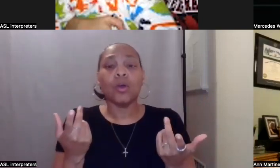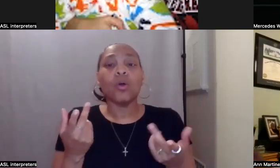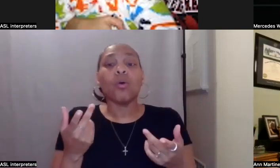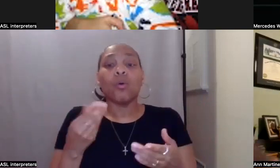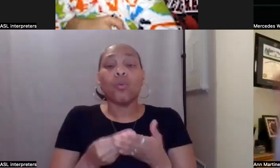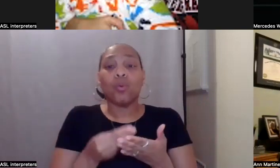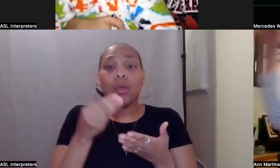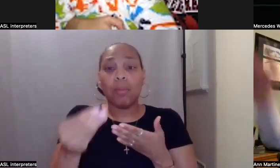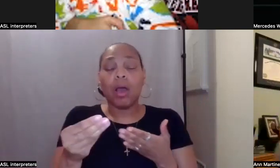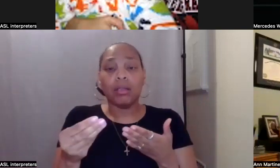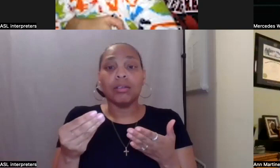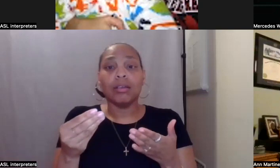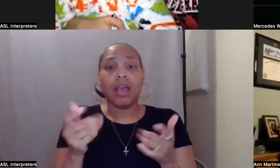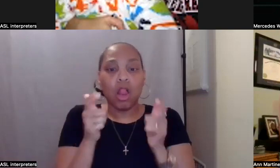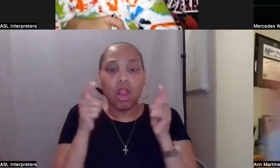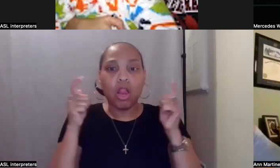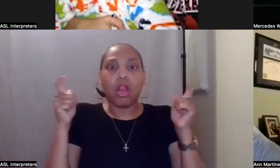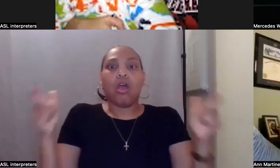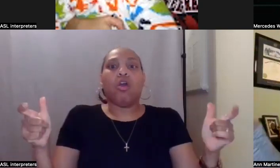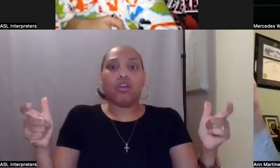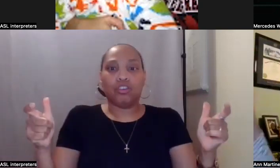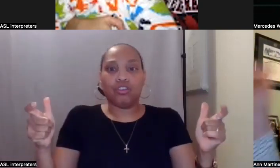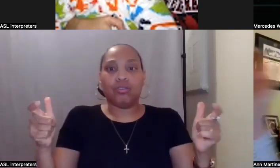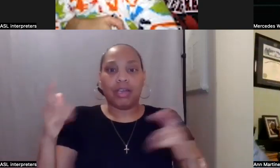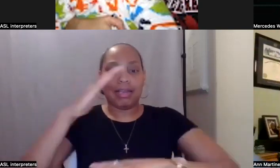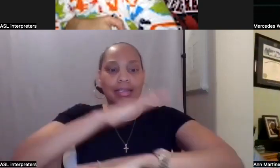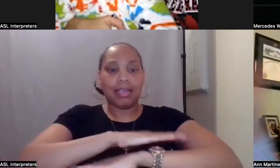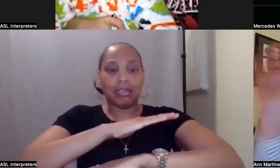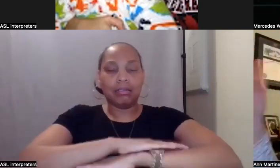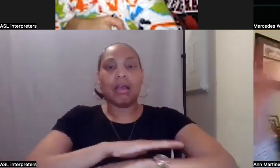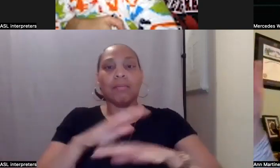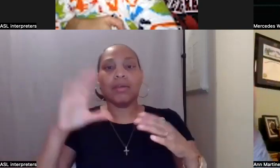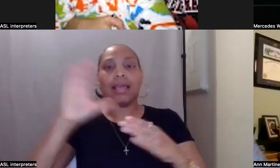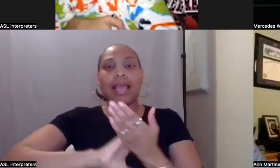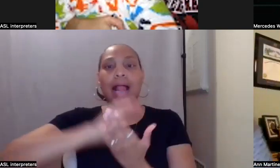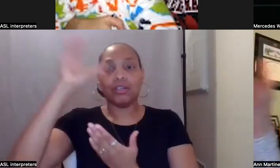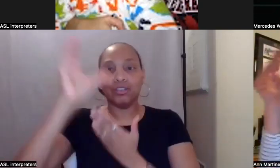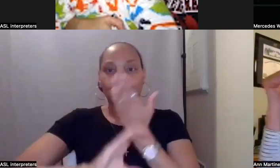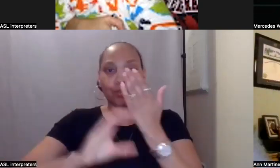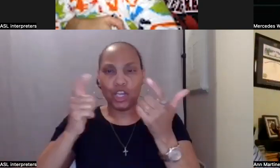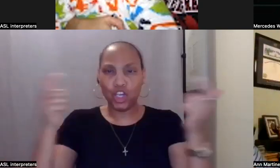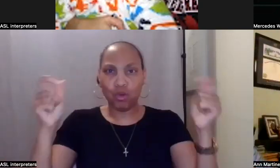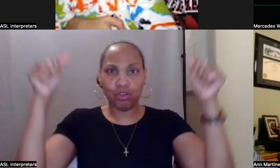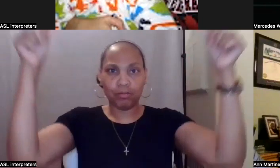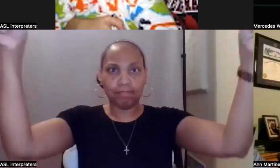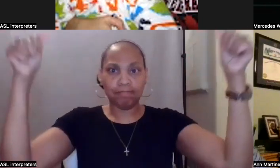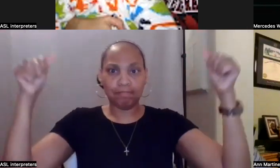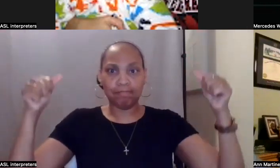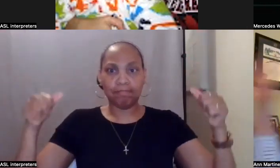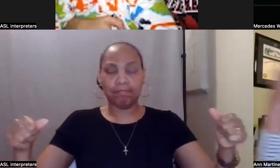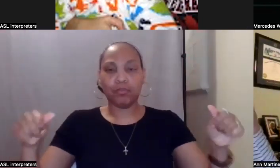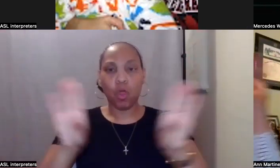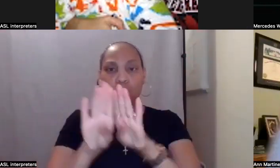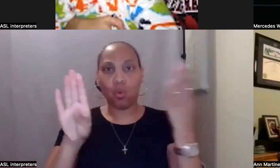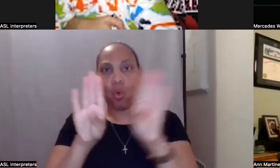large, uh, desktop calendar and mounted it on the back of our door, the kitchen door where the self-directed employees, um,